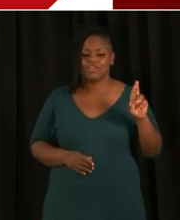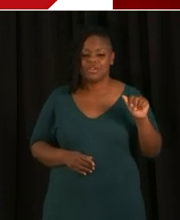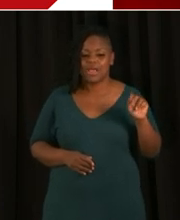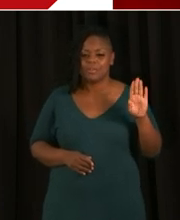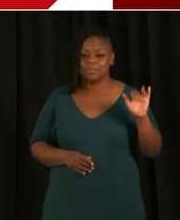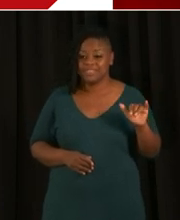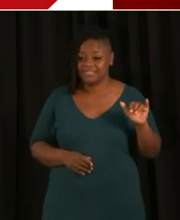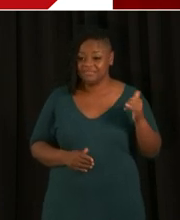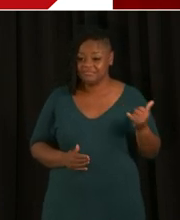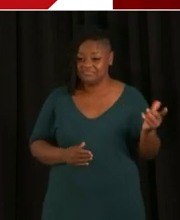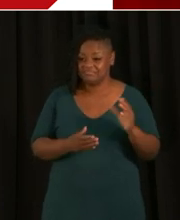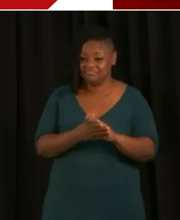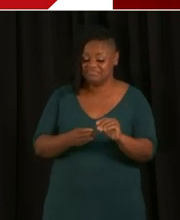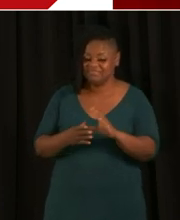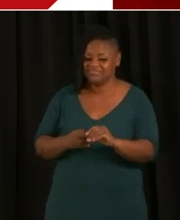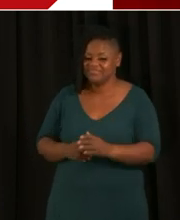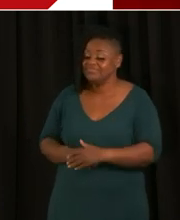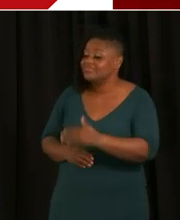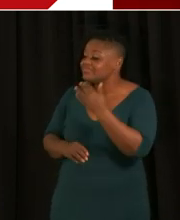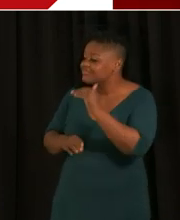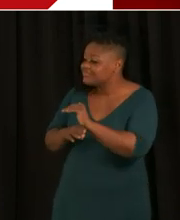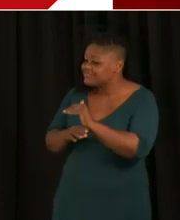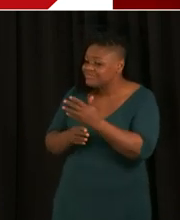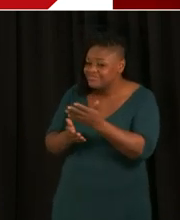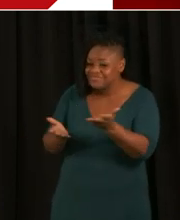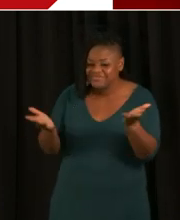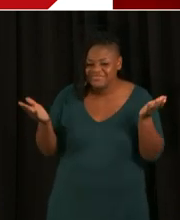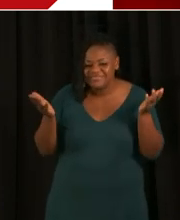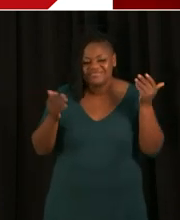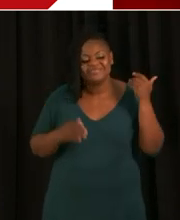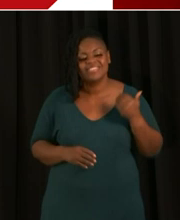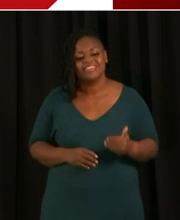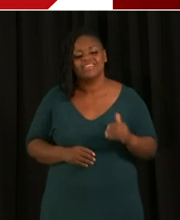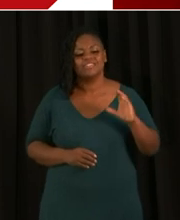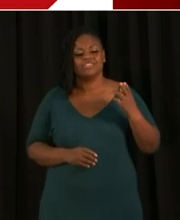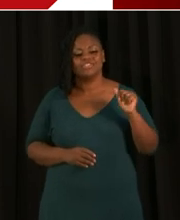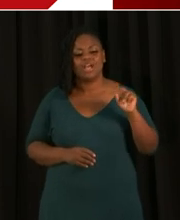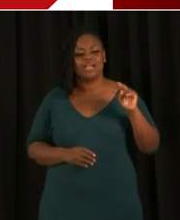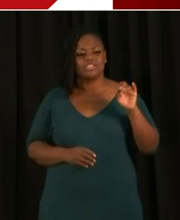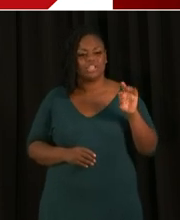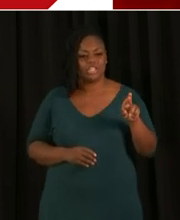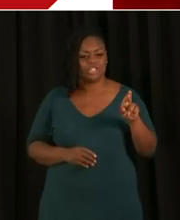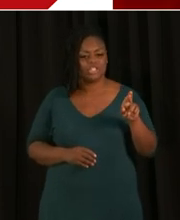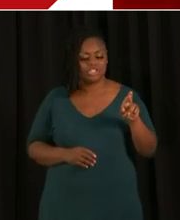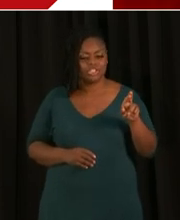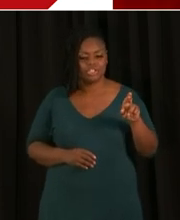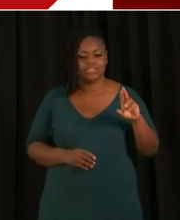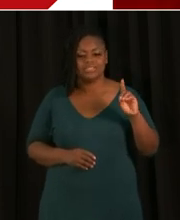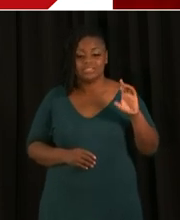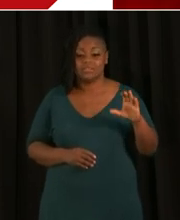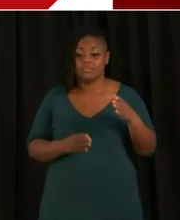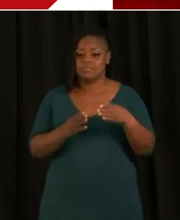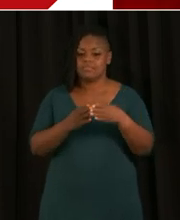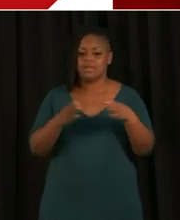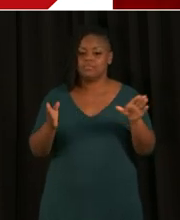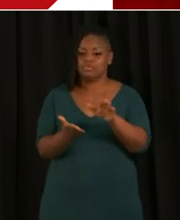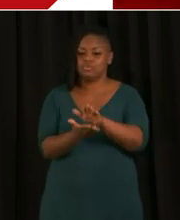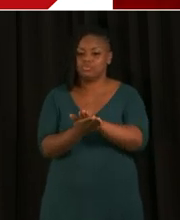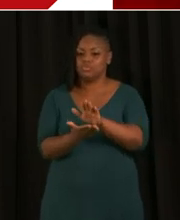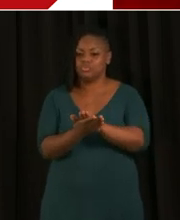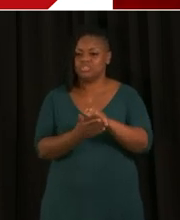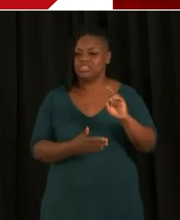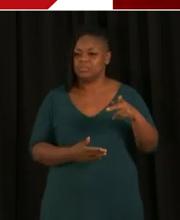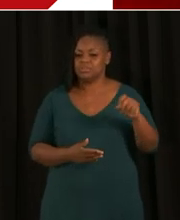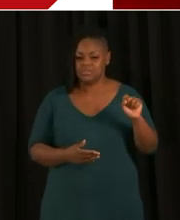Good evening. Thank you, Thomas. Good you, Farabee, DC Public Schools. I want to just ensure that everyone